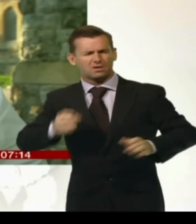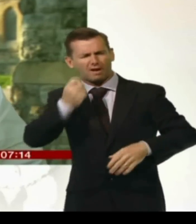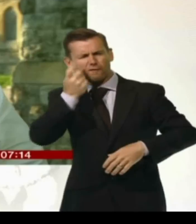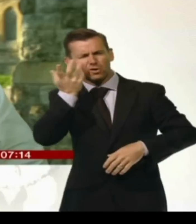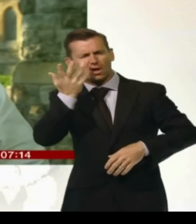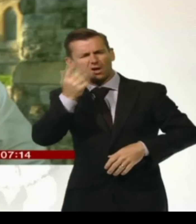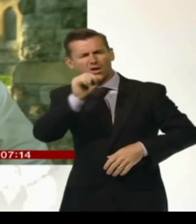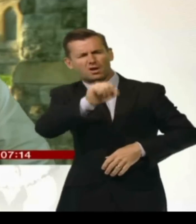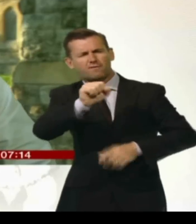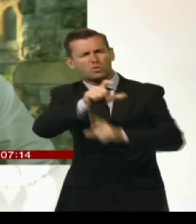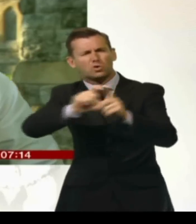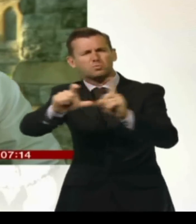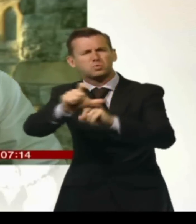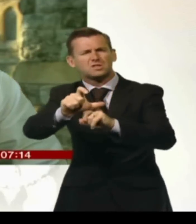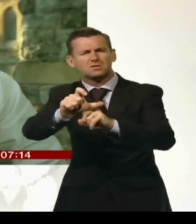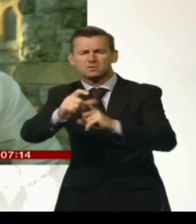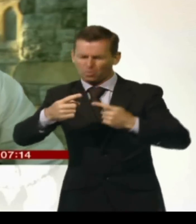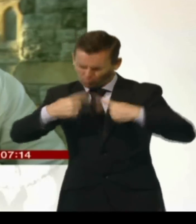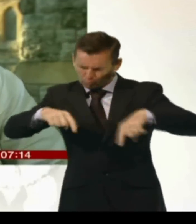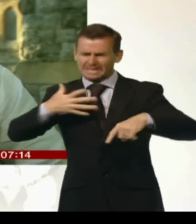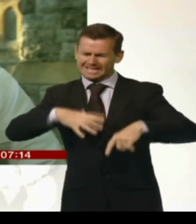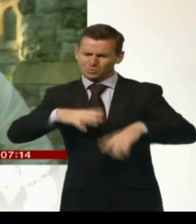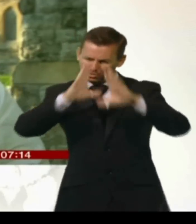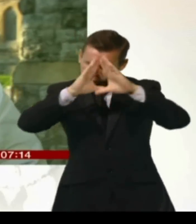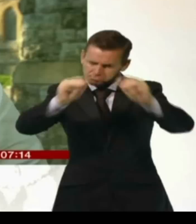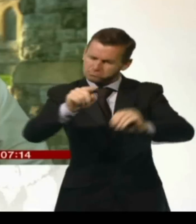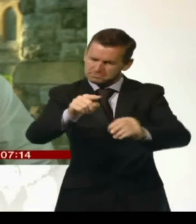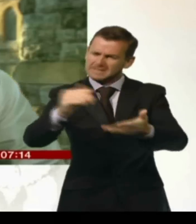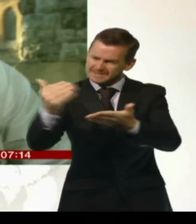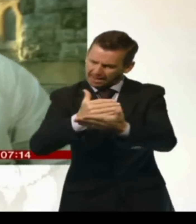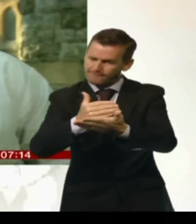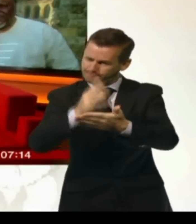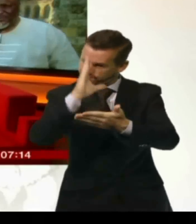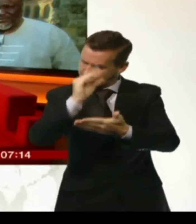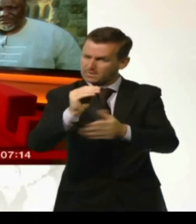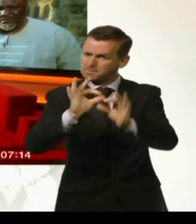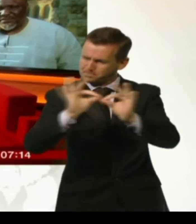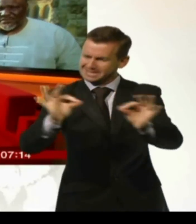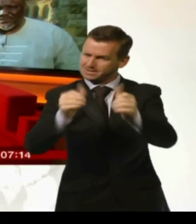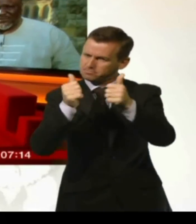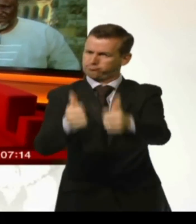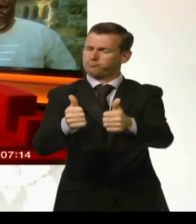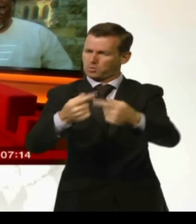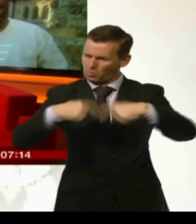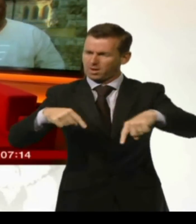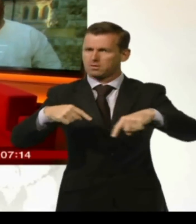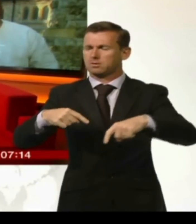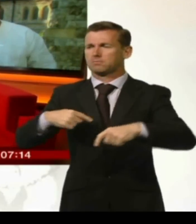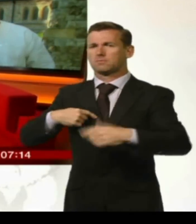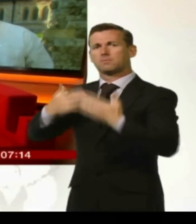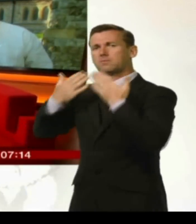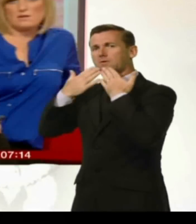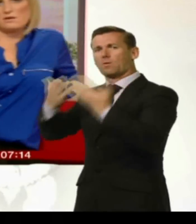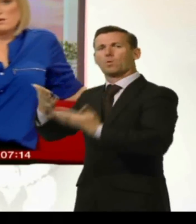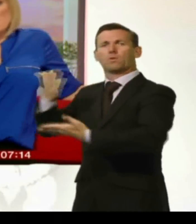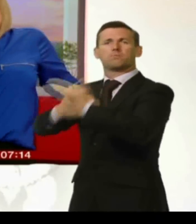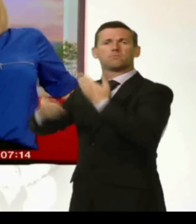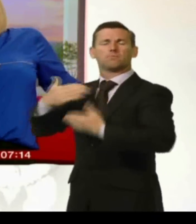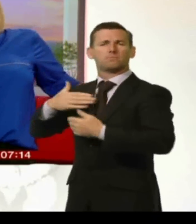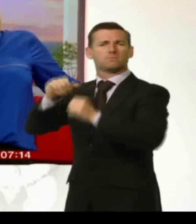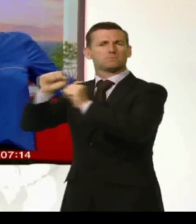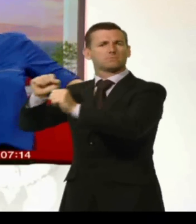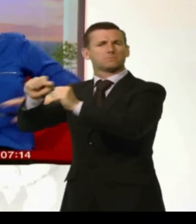together is something that in the days or weeks to come, we can all be proud of. OK, Adi, thank you very much for your time. There is Adi Omaba, is